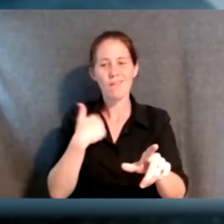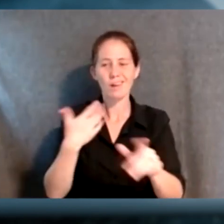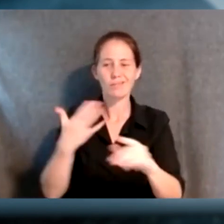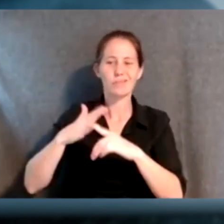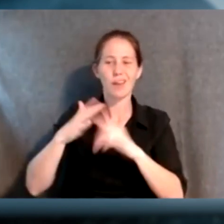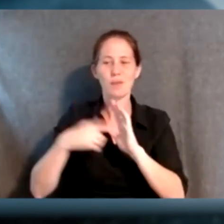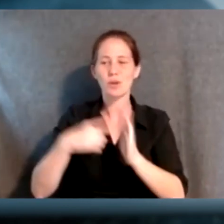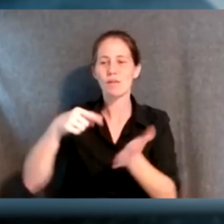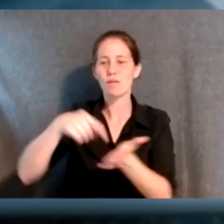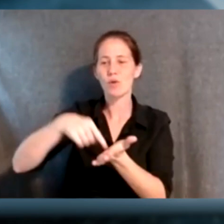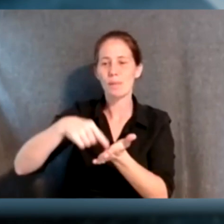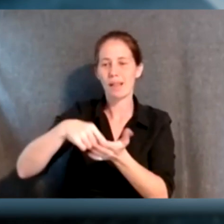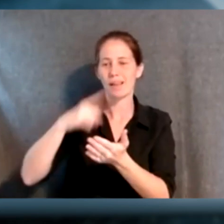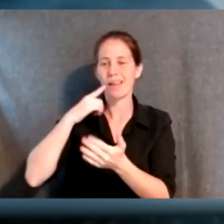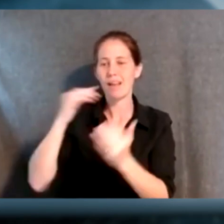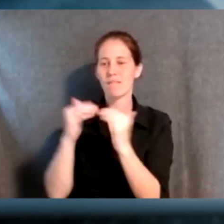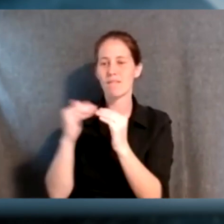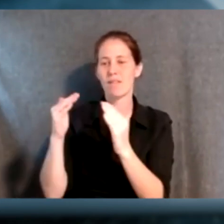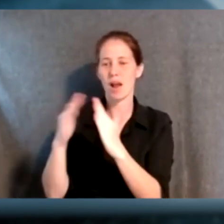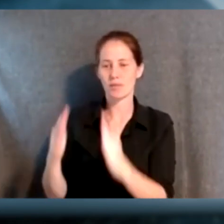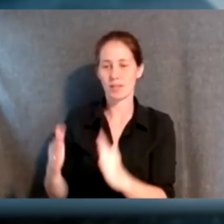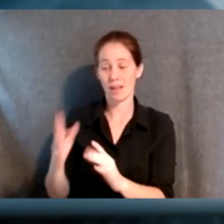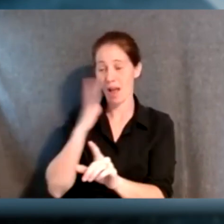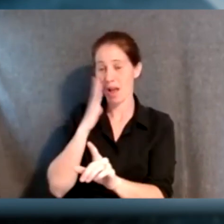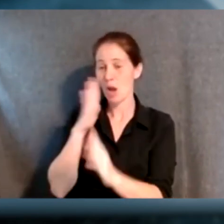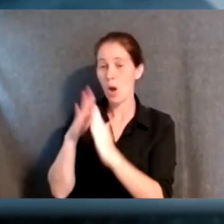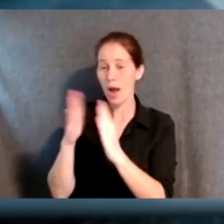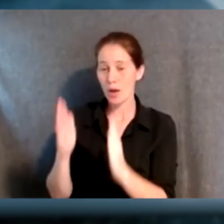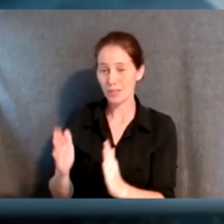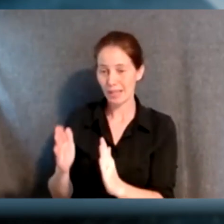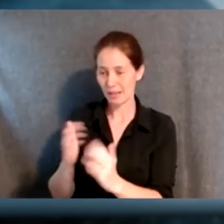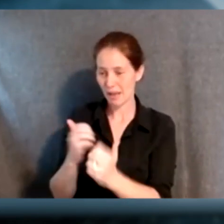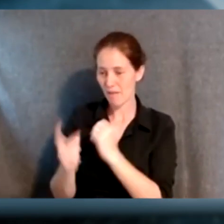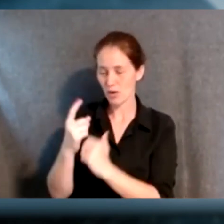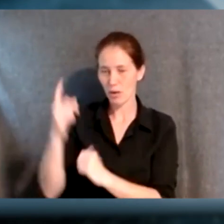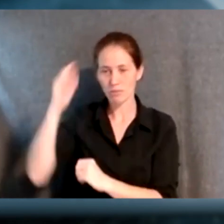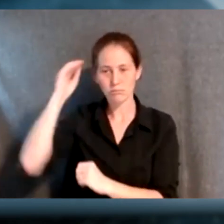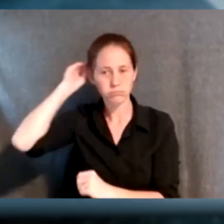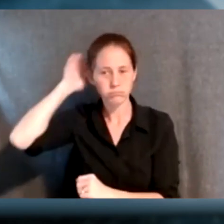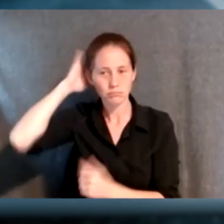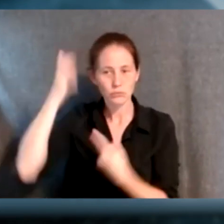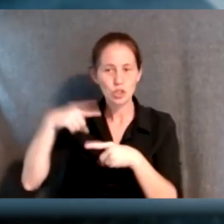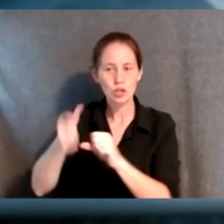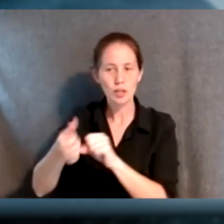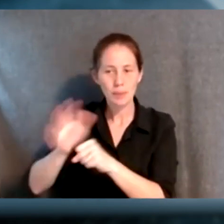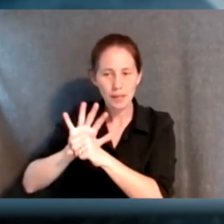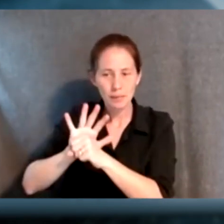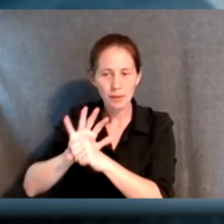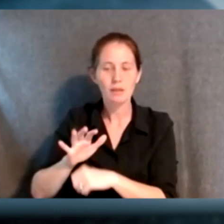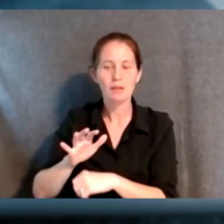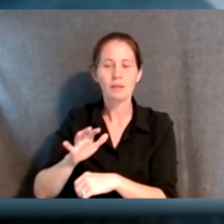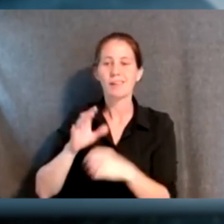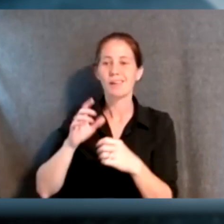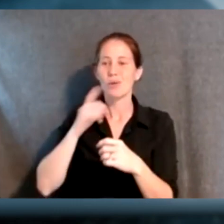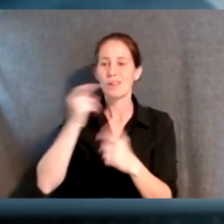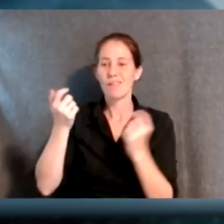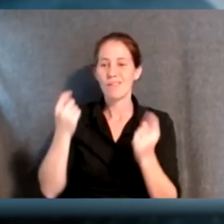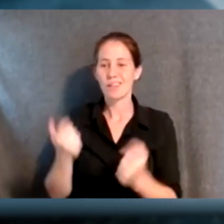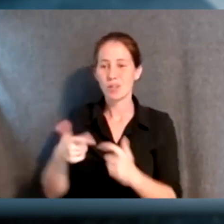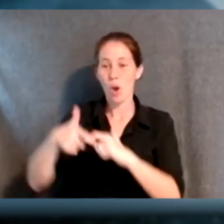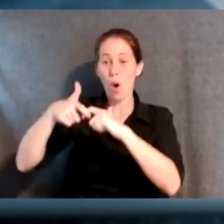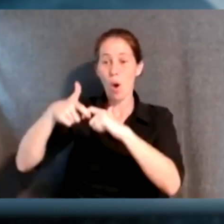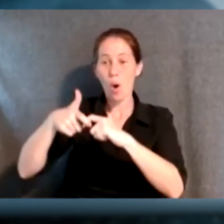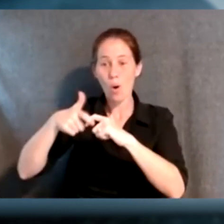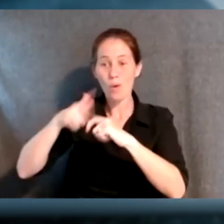our main stories is about affordability and fair housing, and I know that housing is something on everyone's mind right now during the pandemic with an eviction